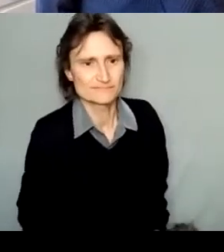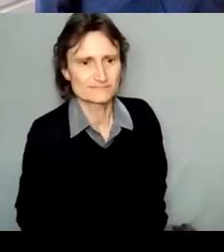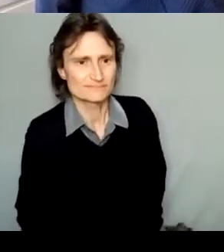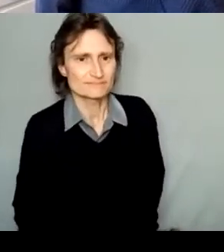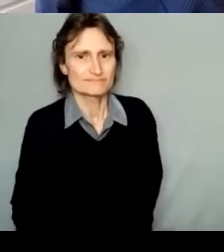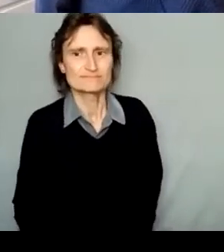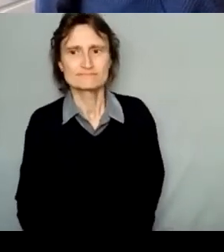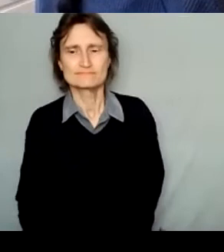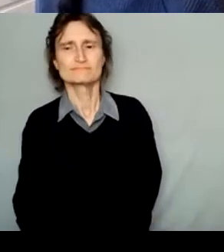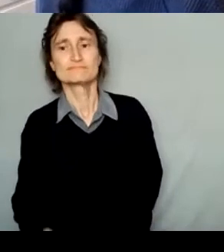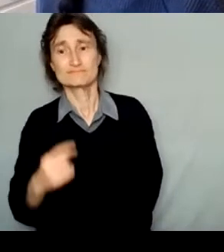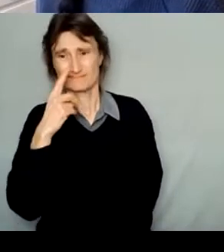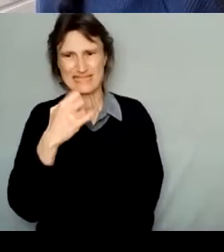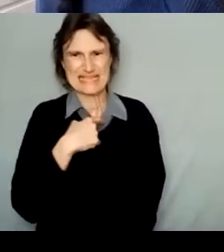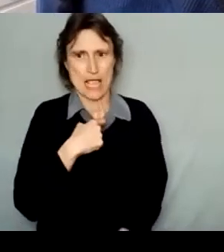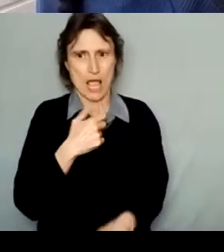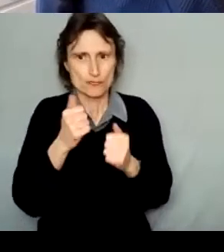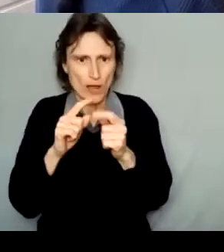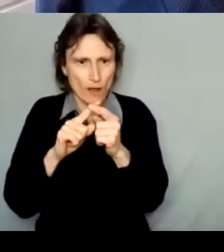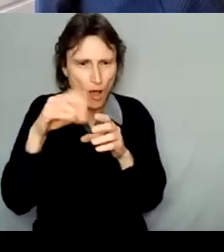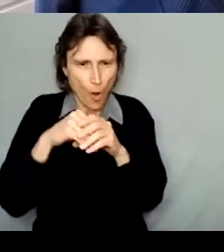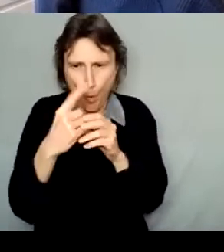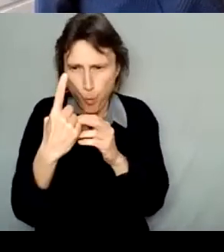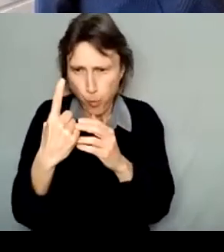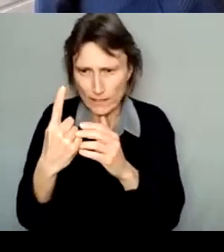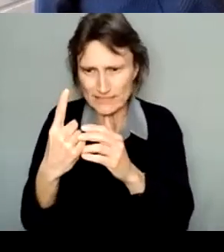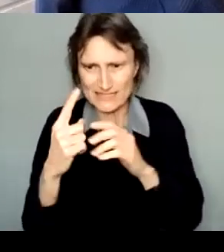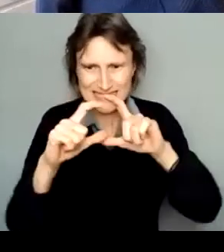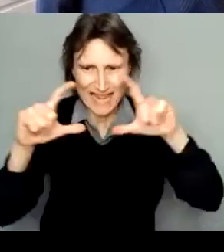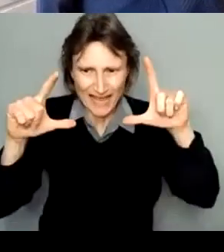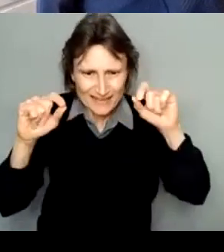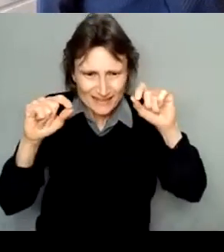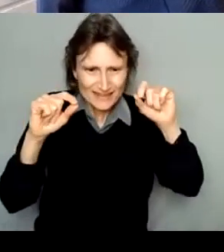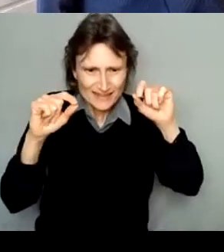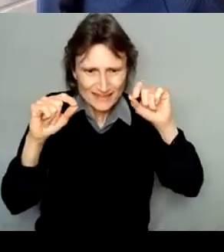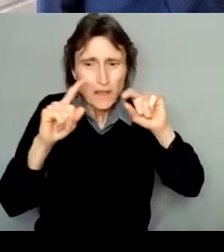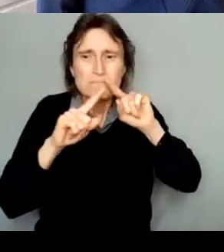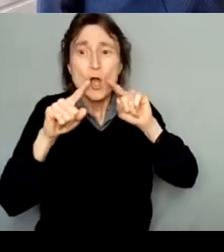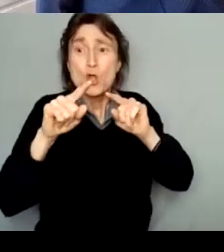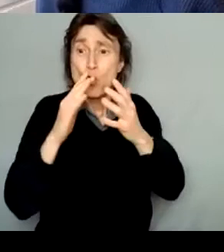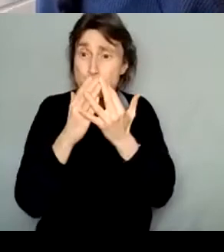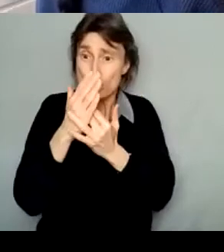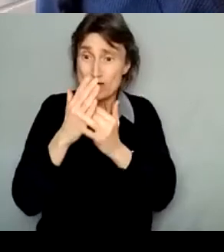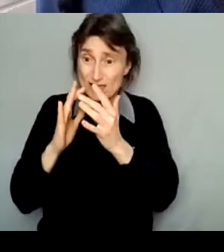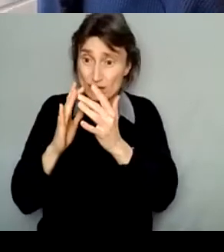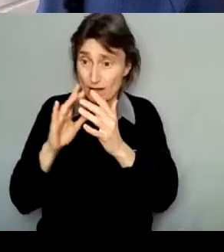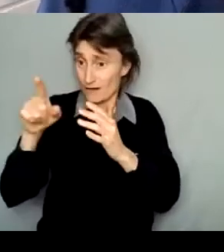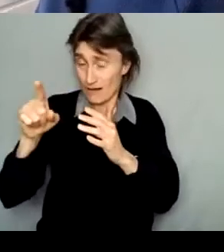everything onto one slide, but it will look much cleaner when you go online to fill out your own budget.